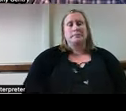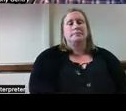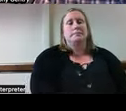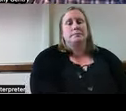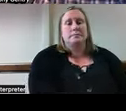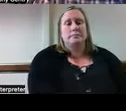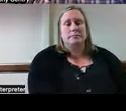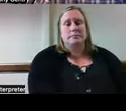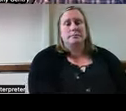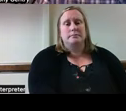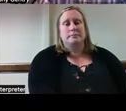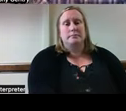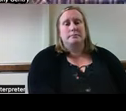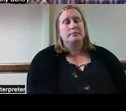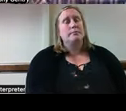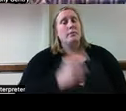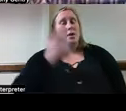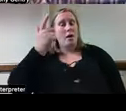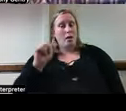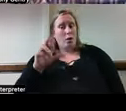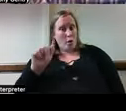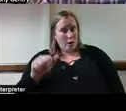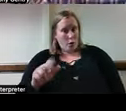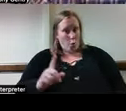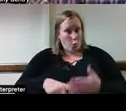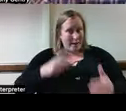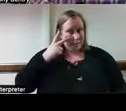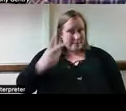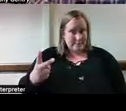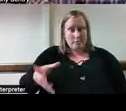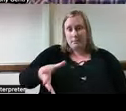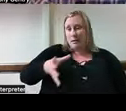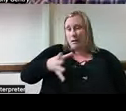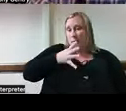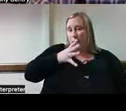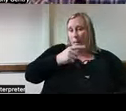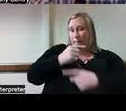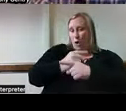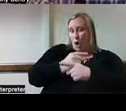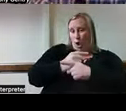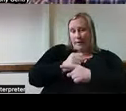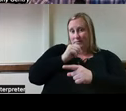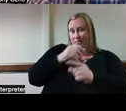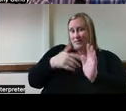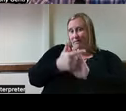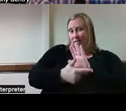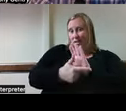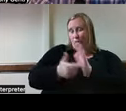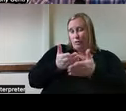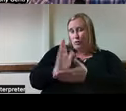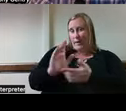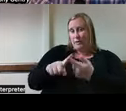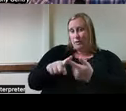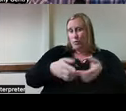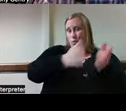And this is Laura. What I'm seeing is a comment in West Mom is guardian. She does not legally have a right to request the